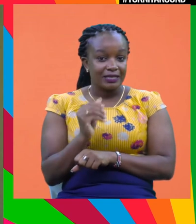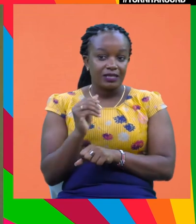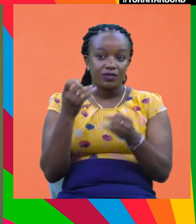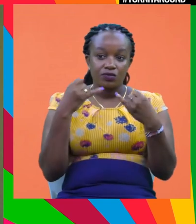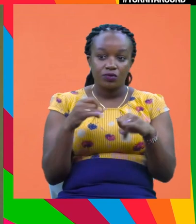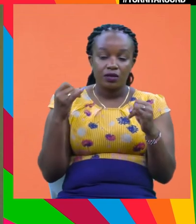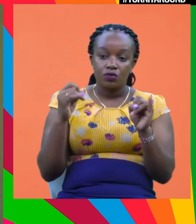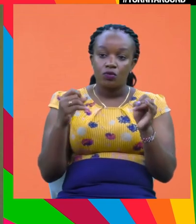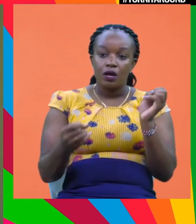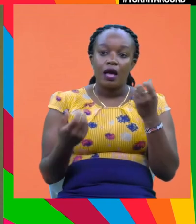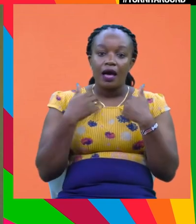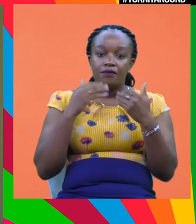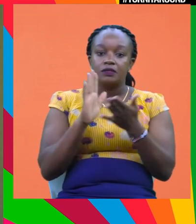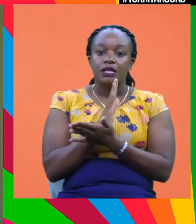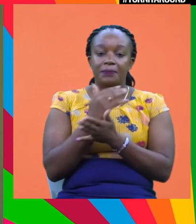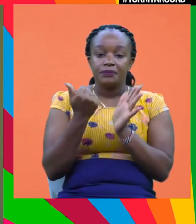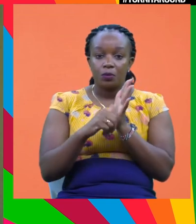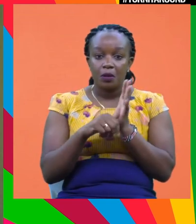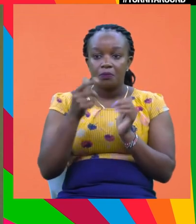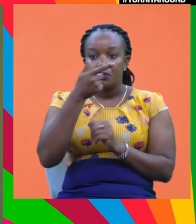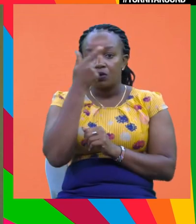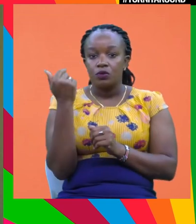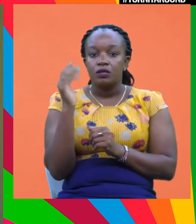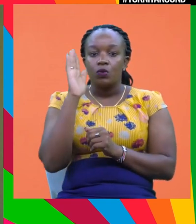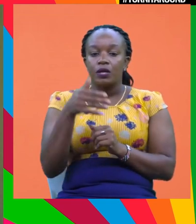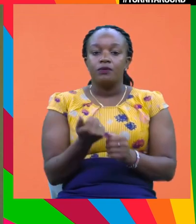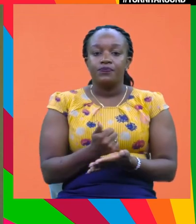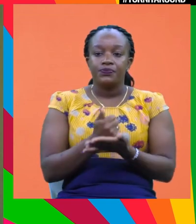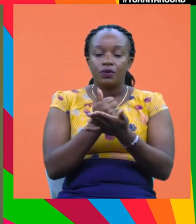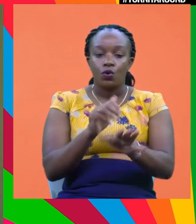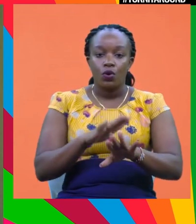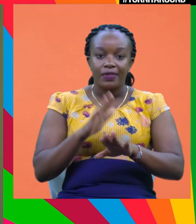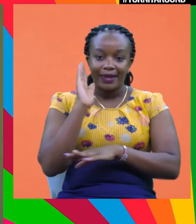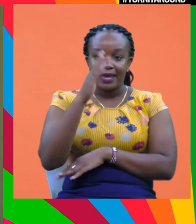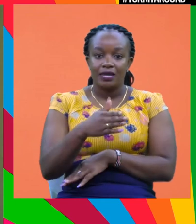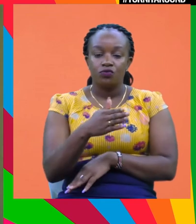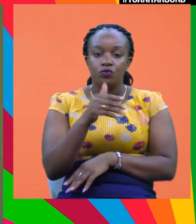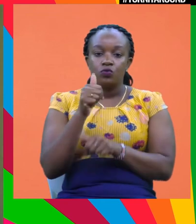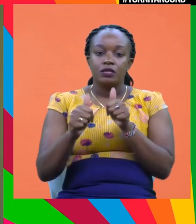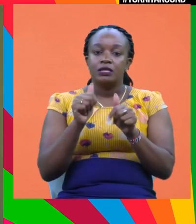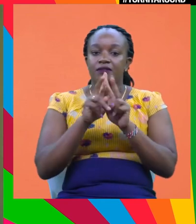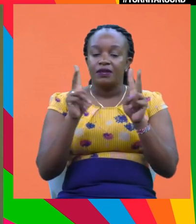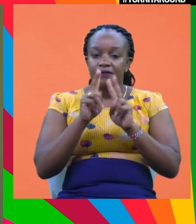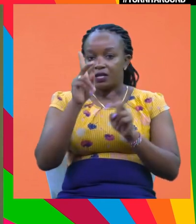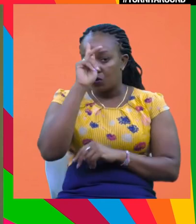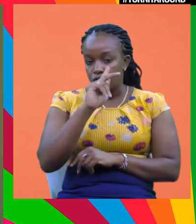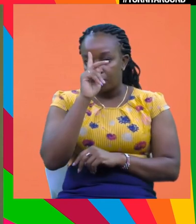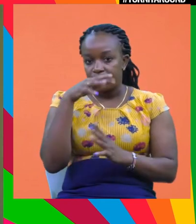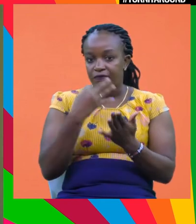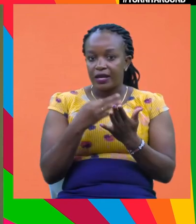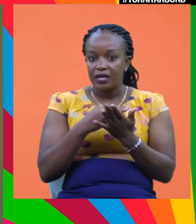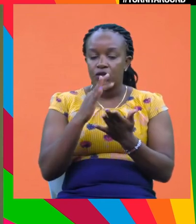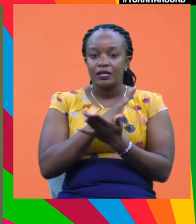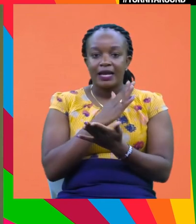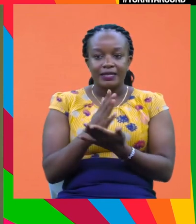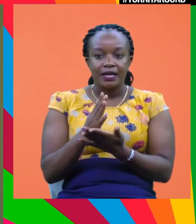putting a price on carbon because that will help push the entire economy in that direction. So that's really crucial. Financial